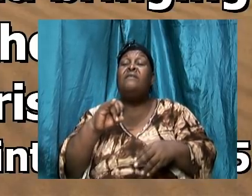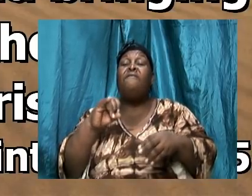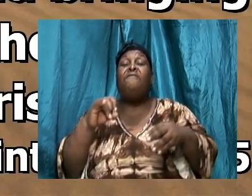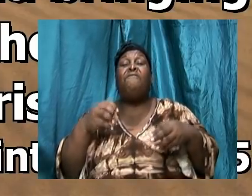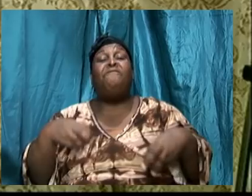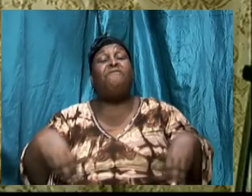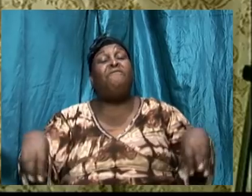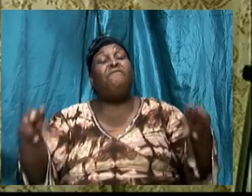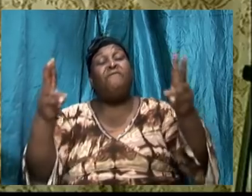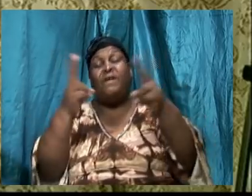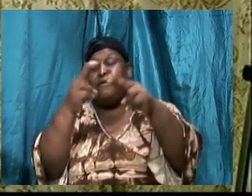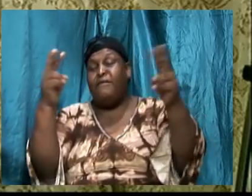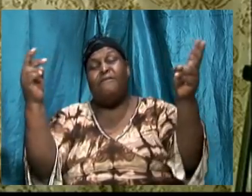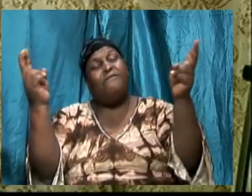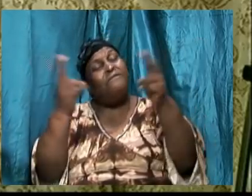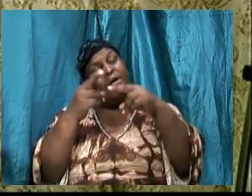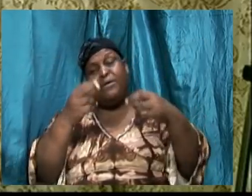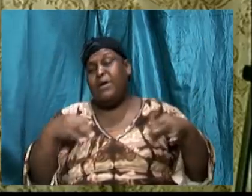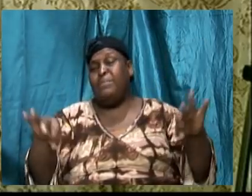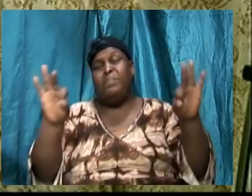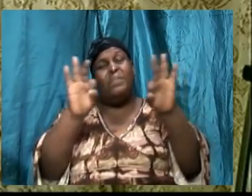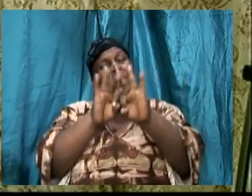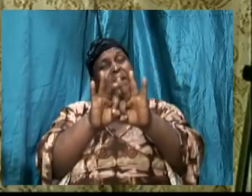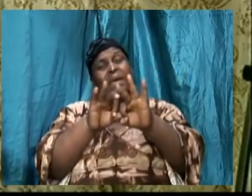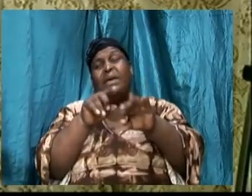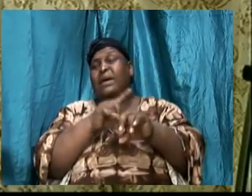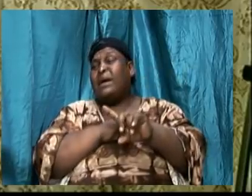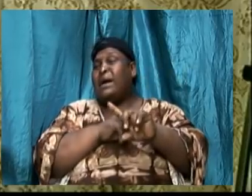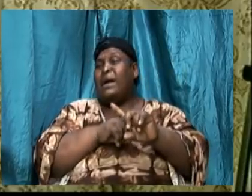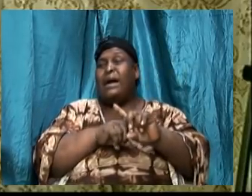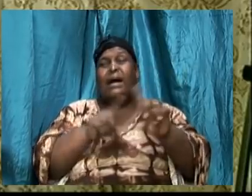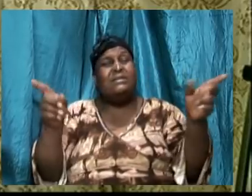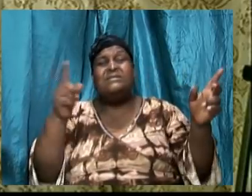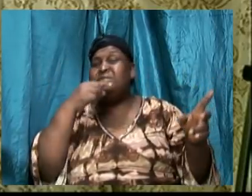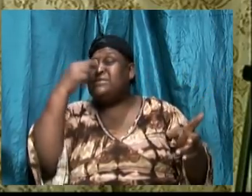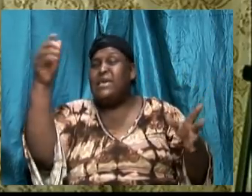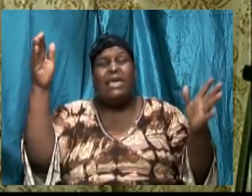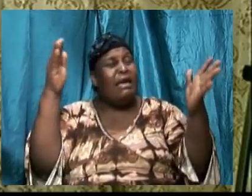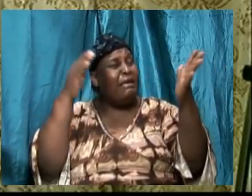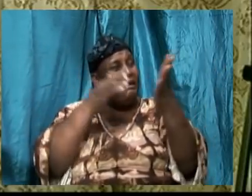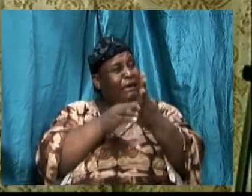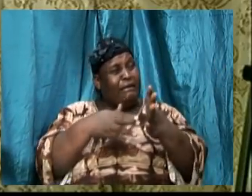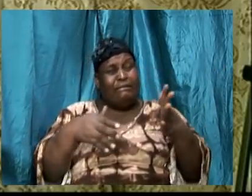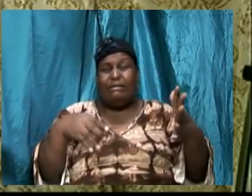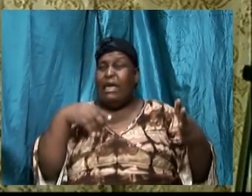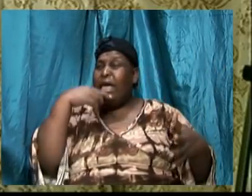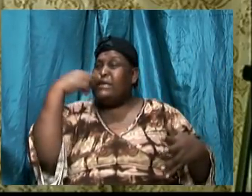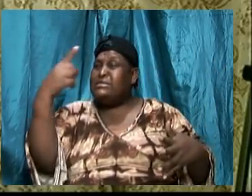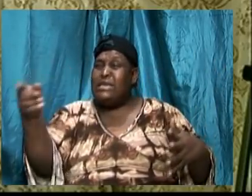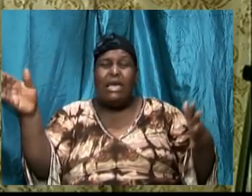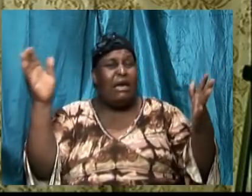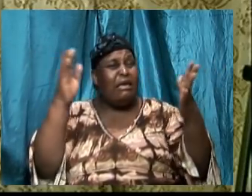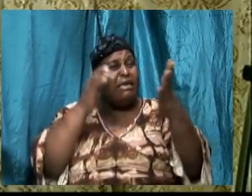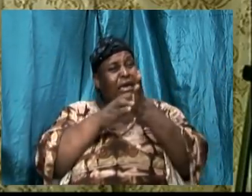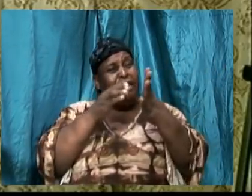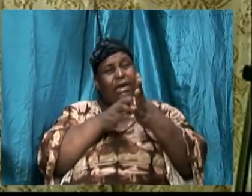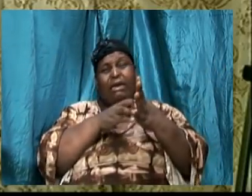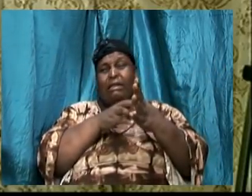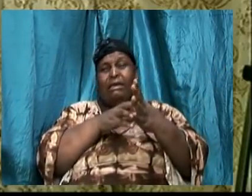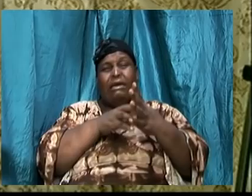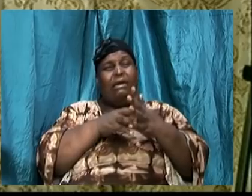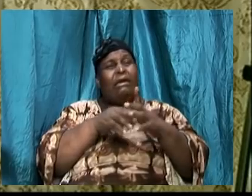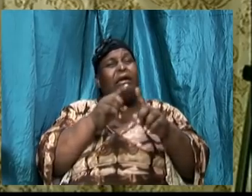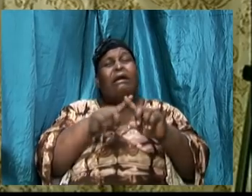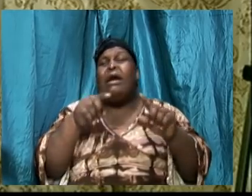important. We cannot overemphasize. We cannot state it any clearer.